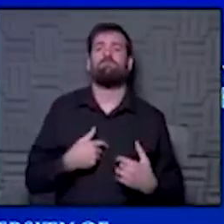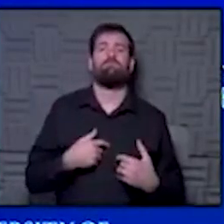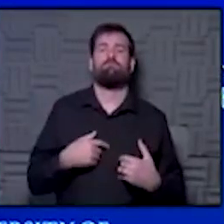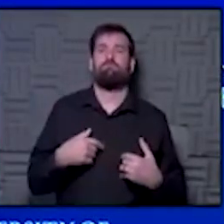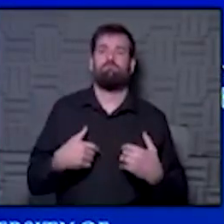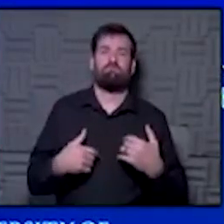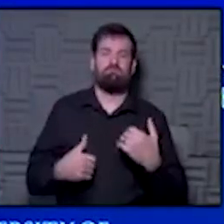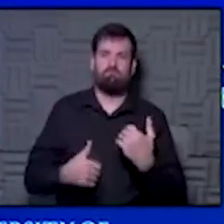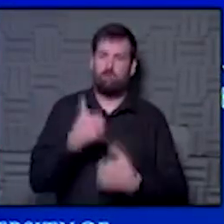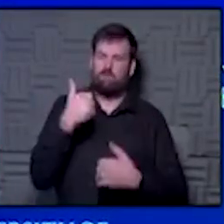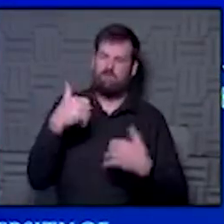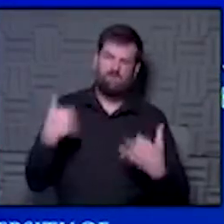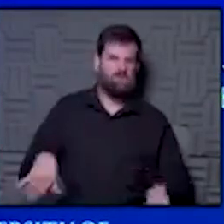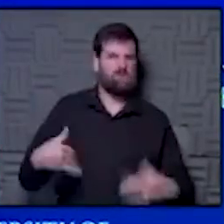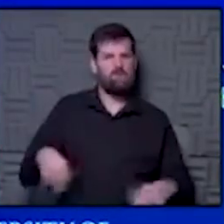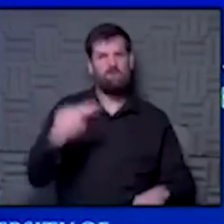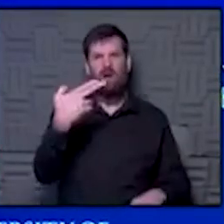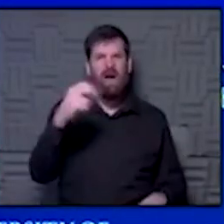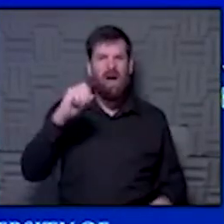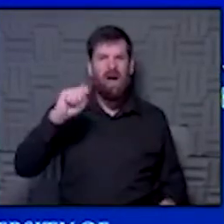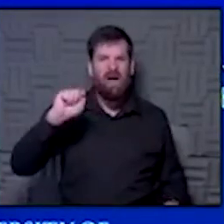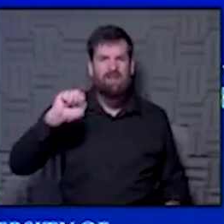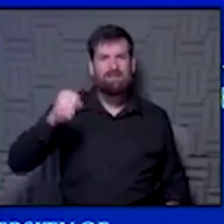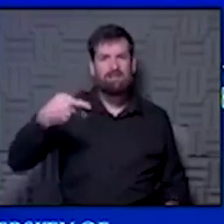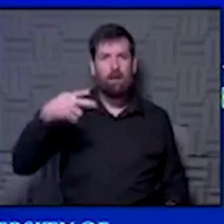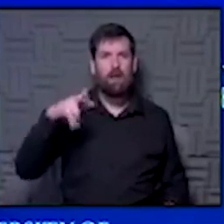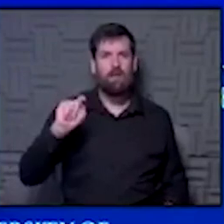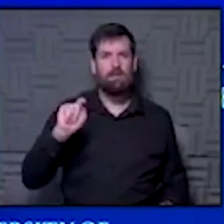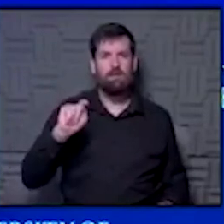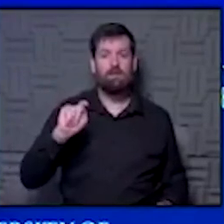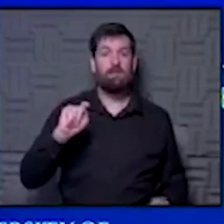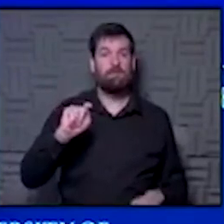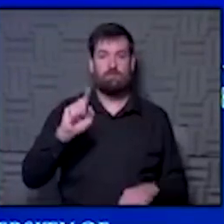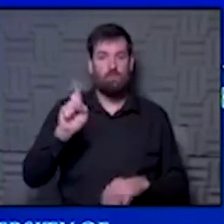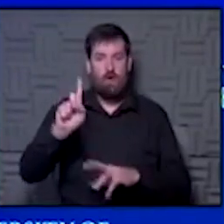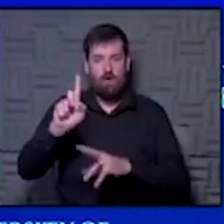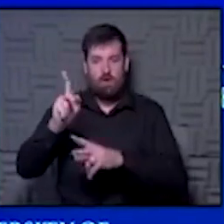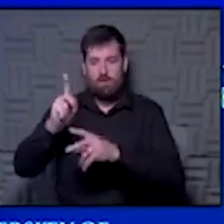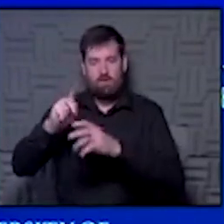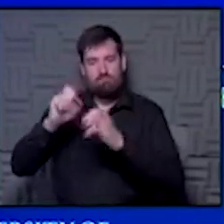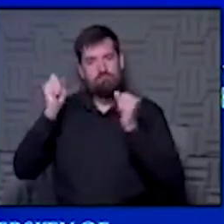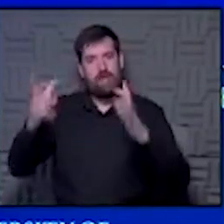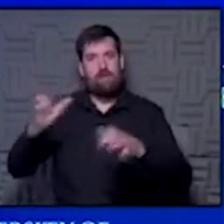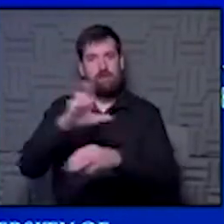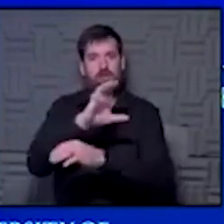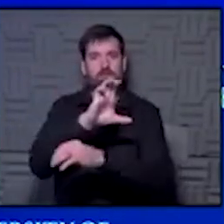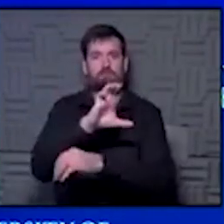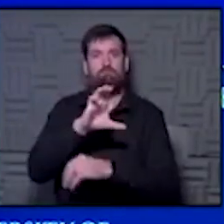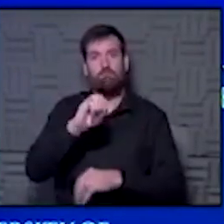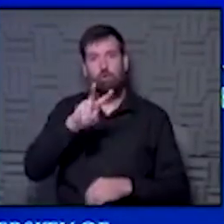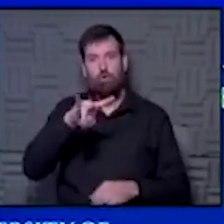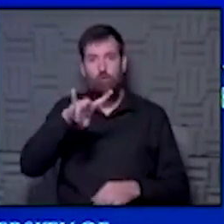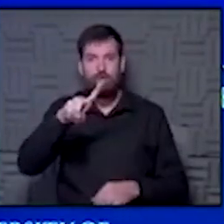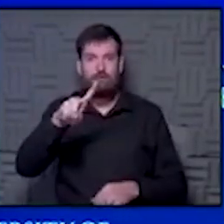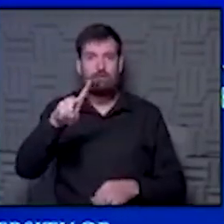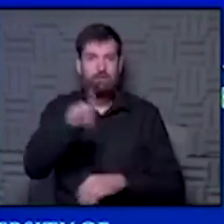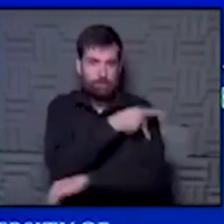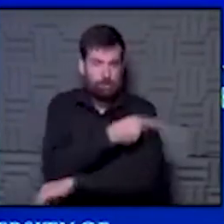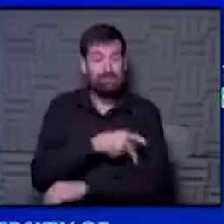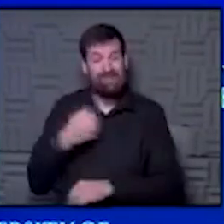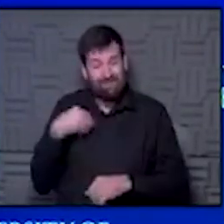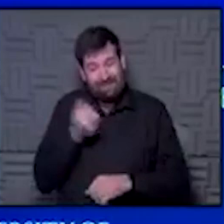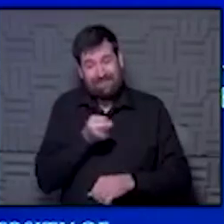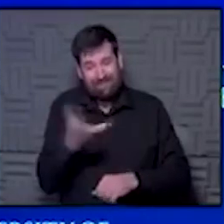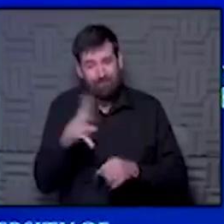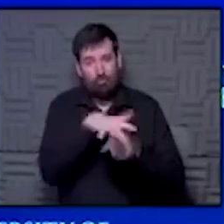hottest hotspot in any town and it's the hospital place where they're taking care of COVID patients. And we have a hot couple of floors here that are dedicated to